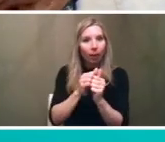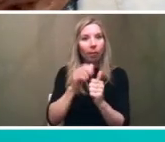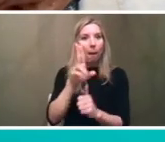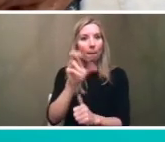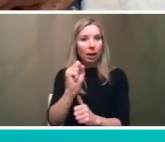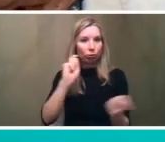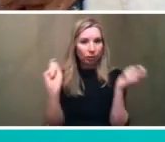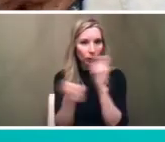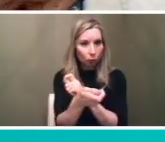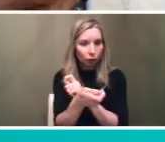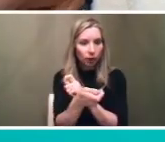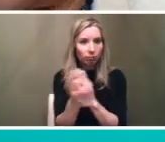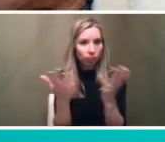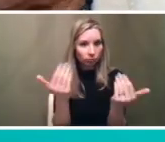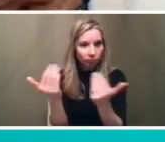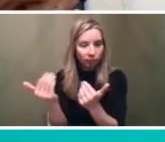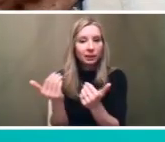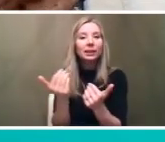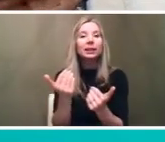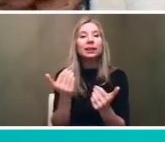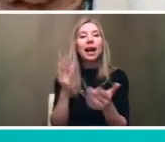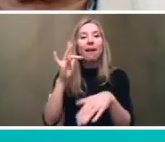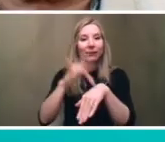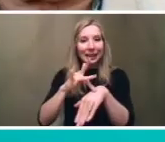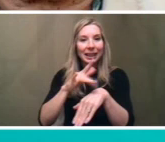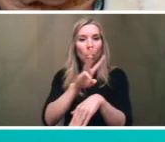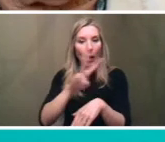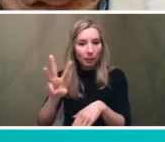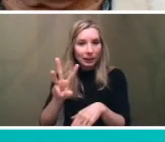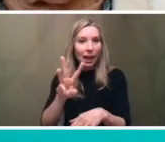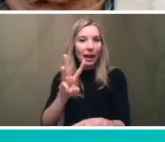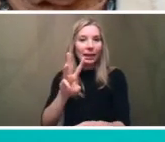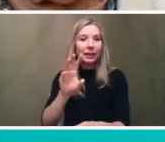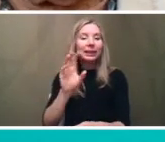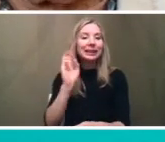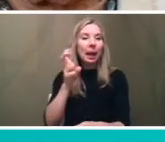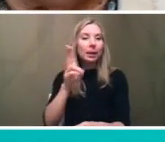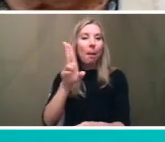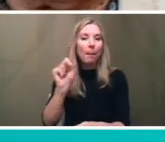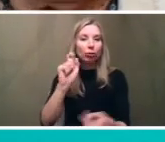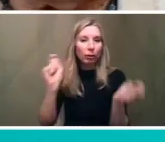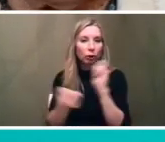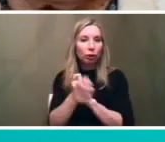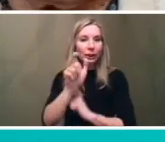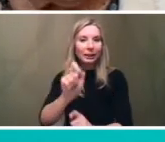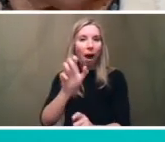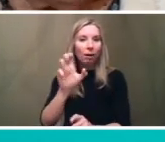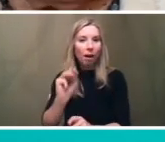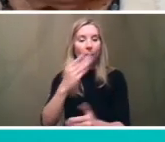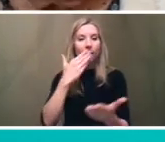visit the website septabusrevolution.com and thank you everybody for